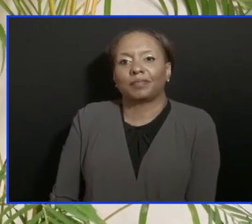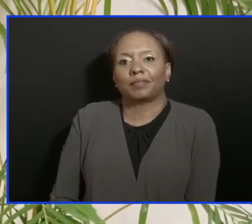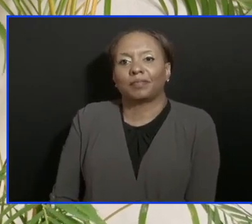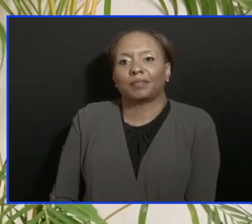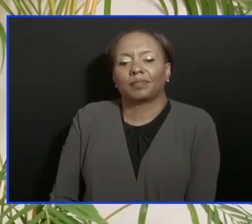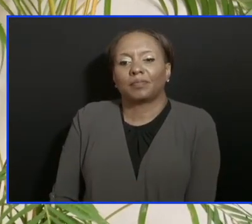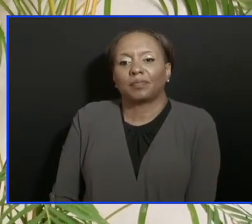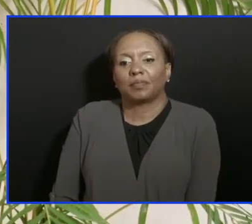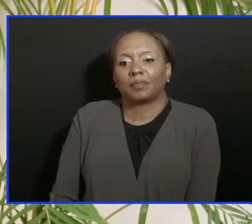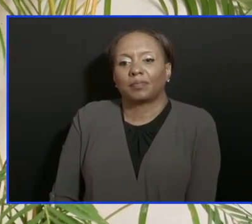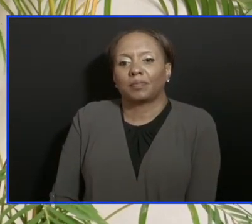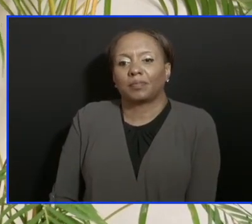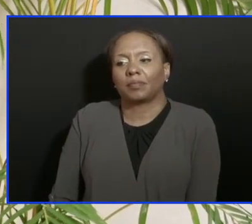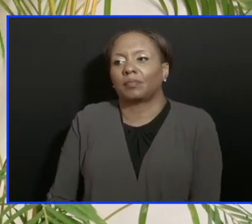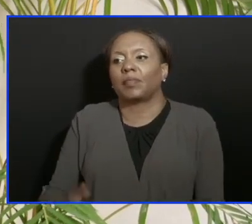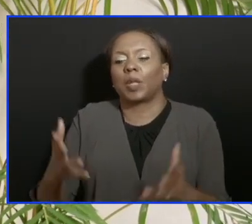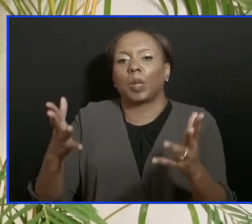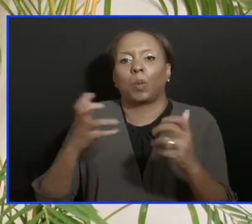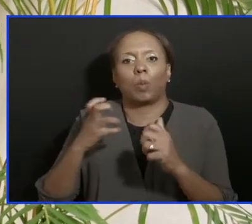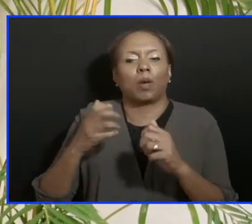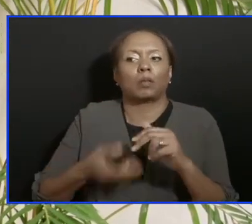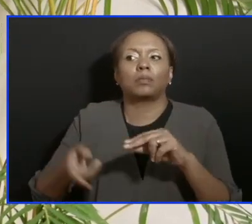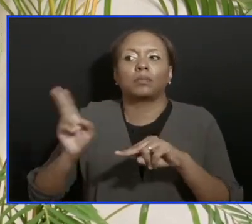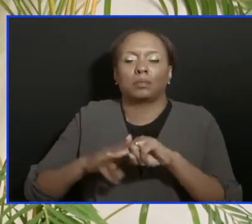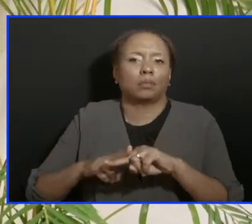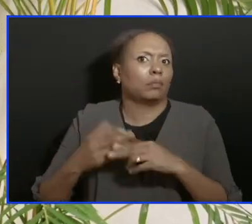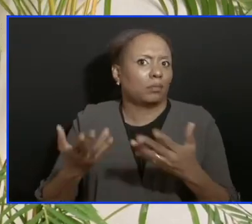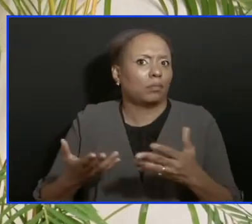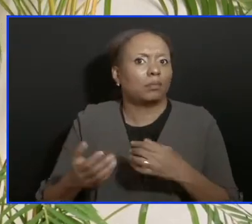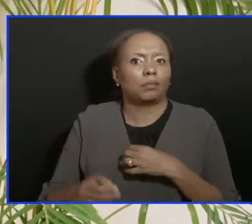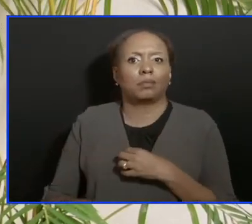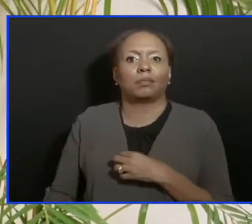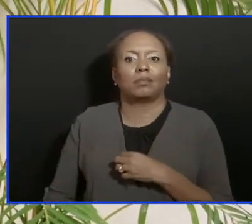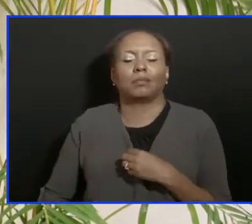And we would like that number to be much higher, of course.